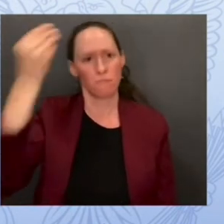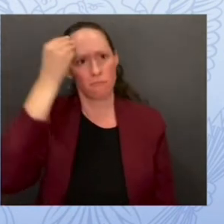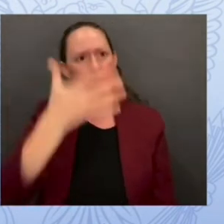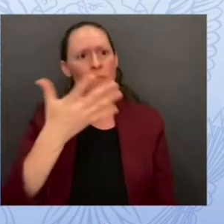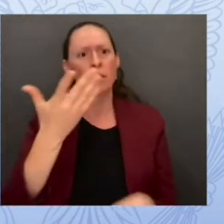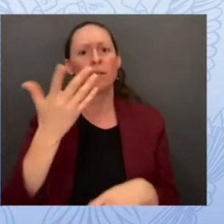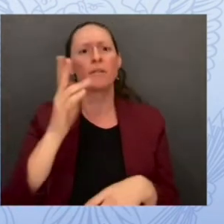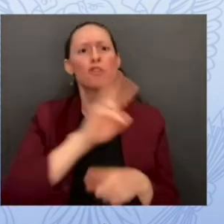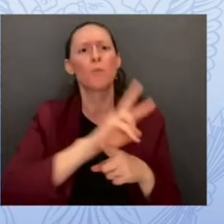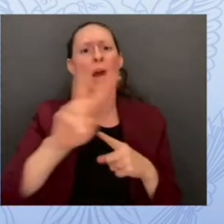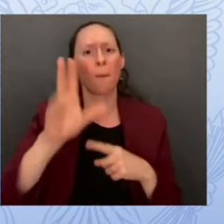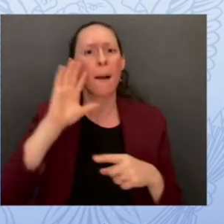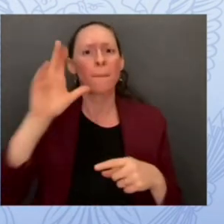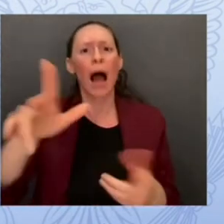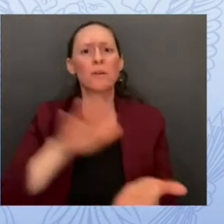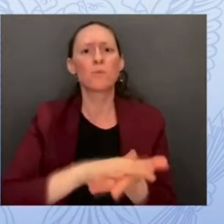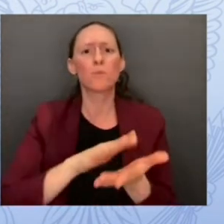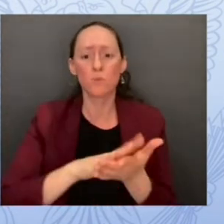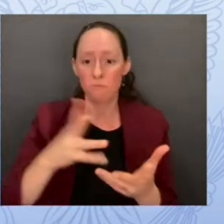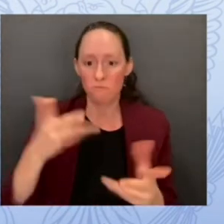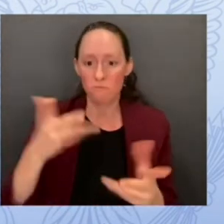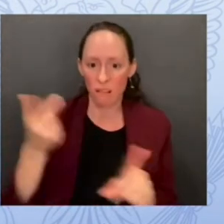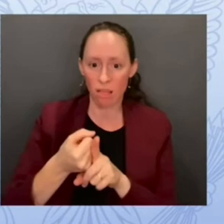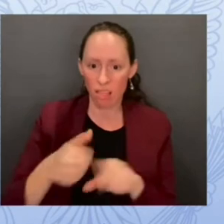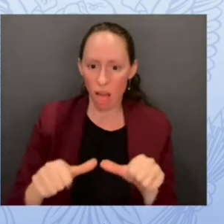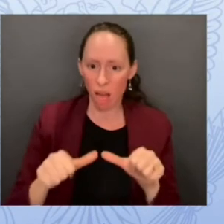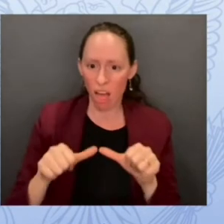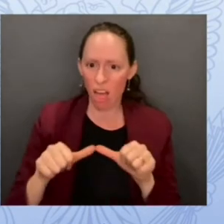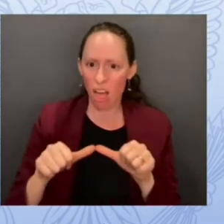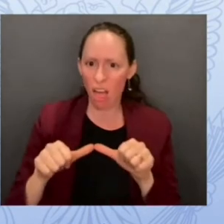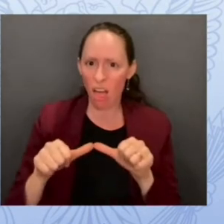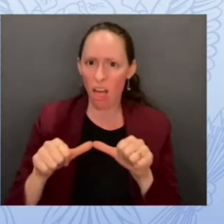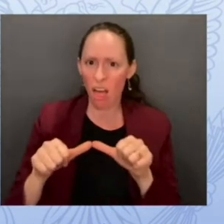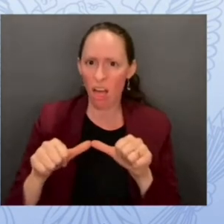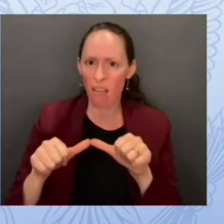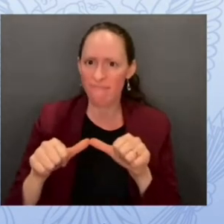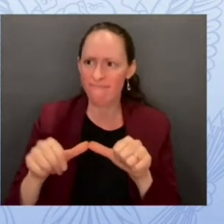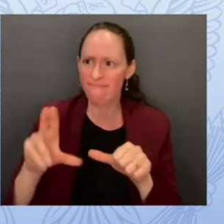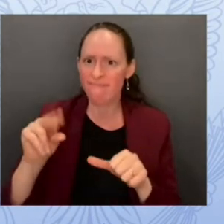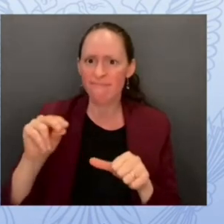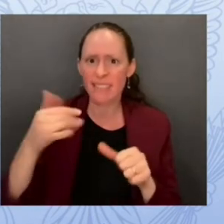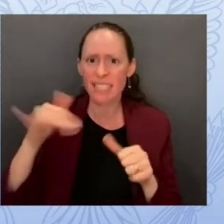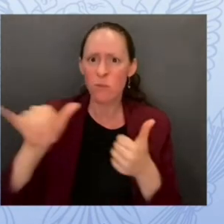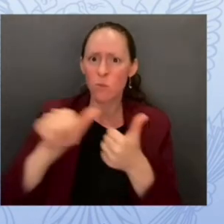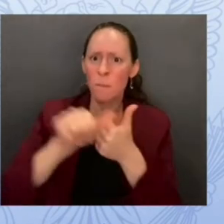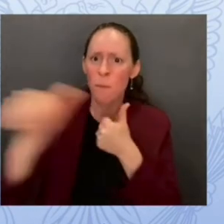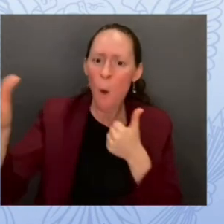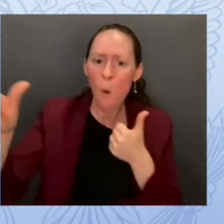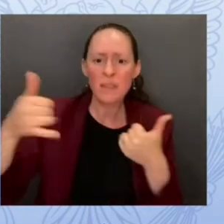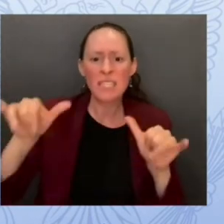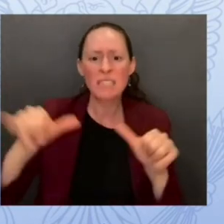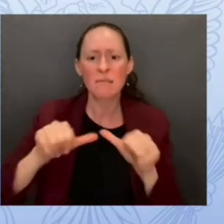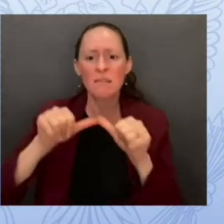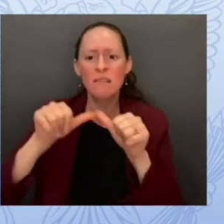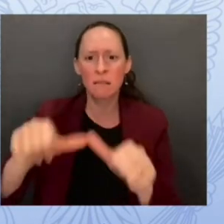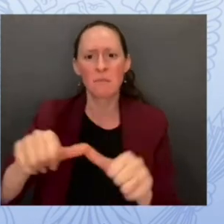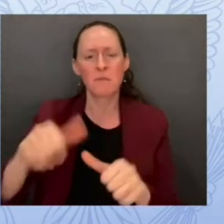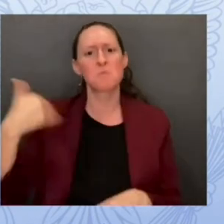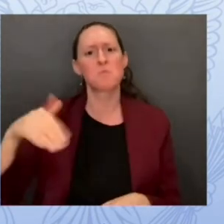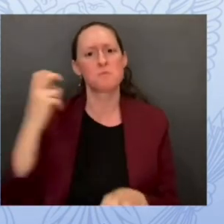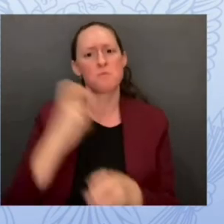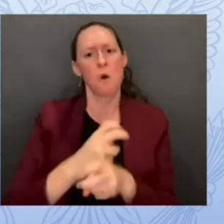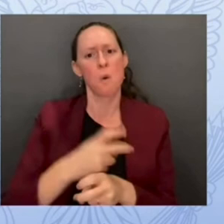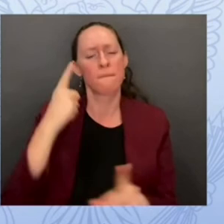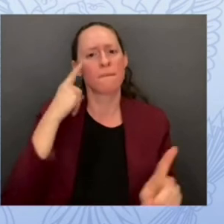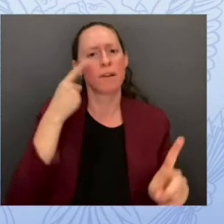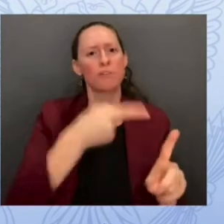So that's what she used to socialize with her friends. And I mention this first because it shows that technology can benefit our young